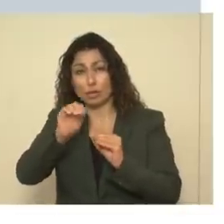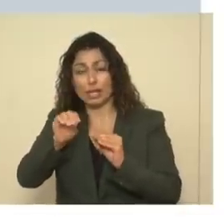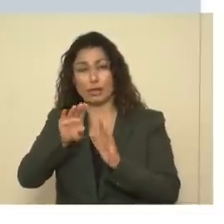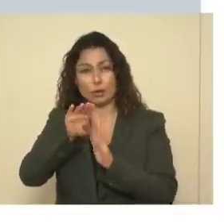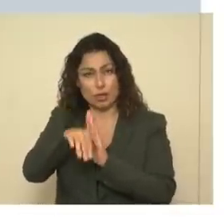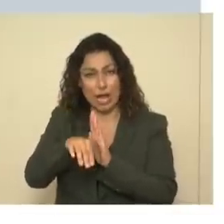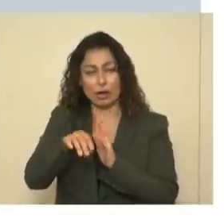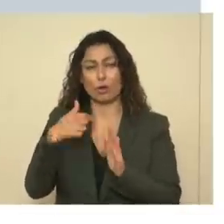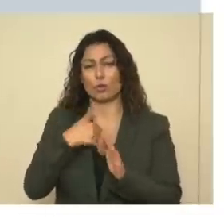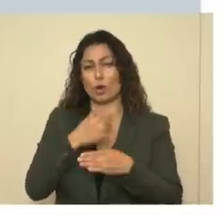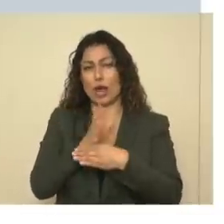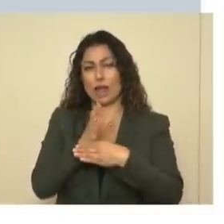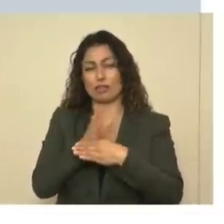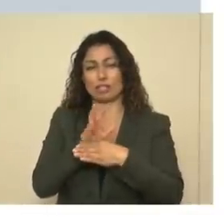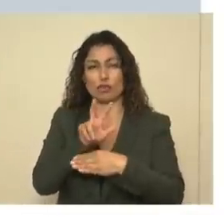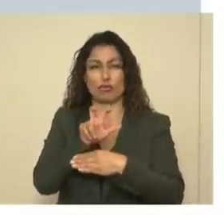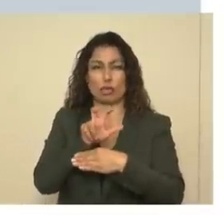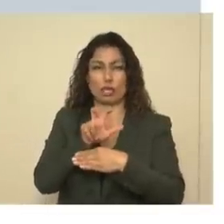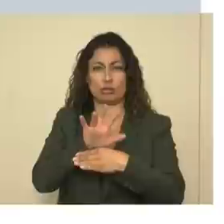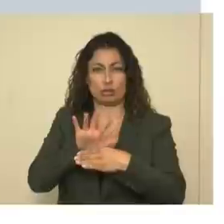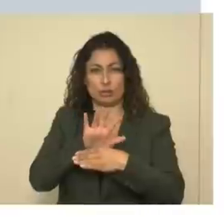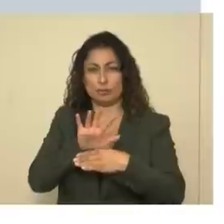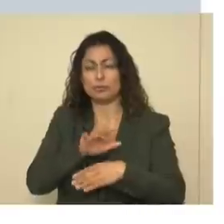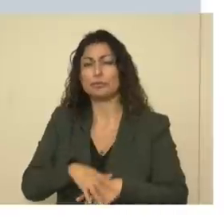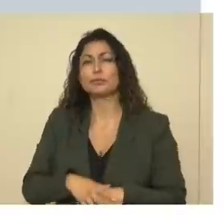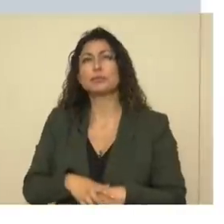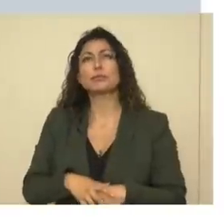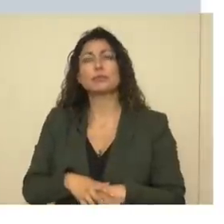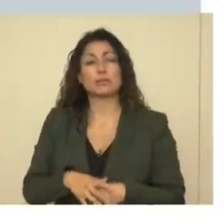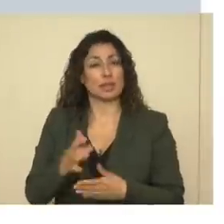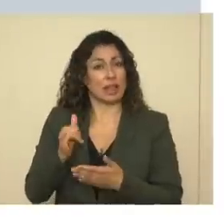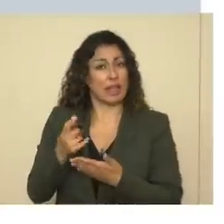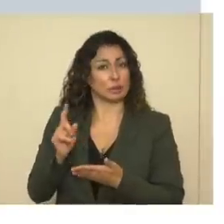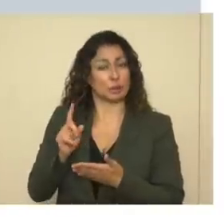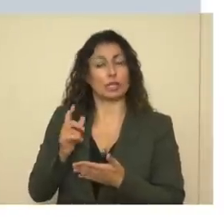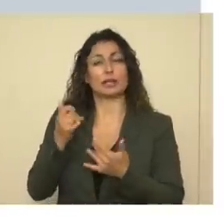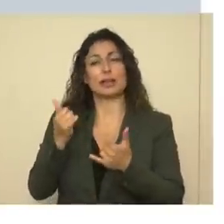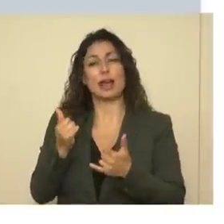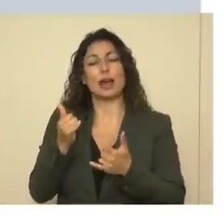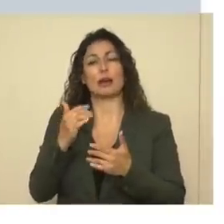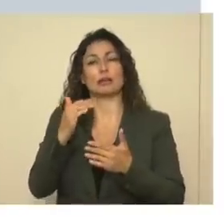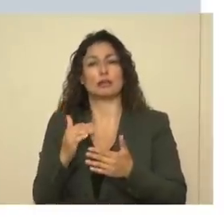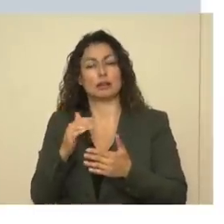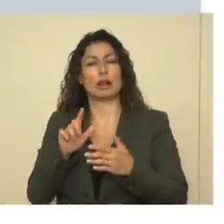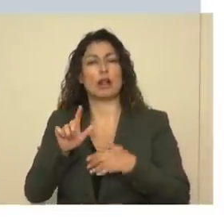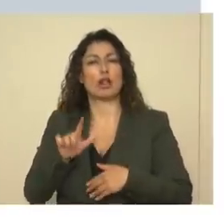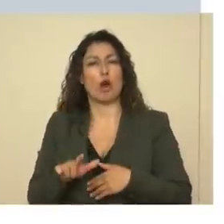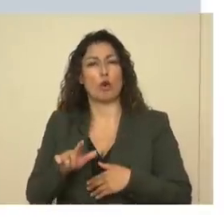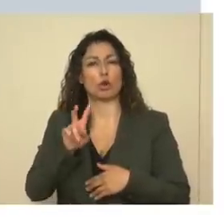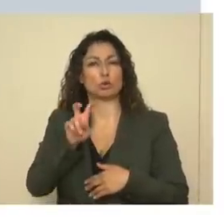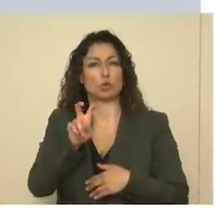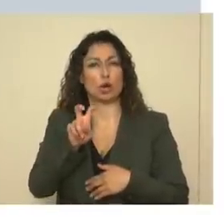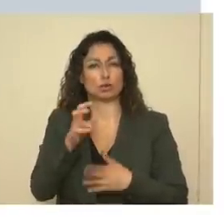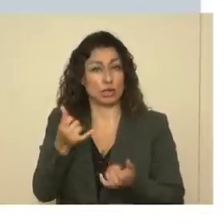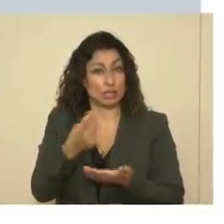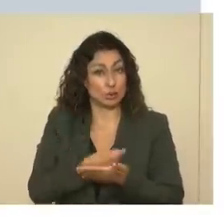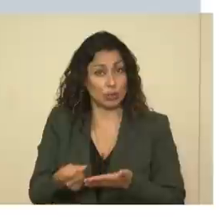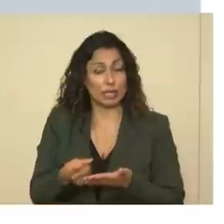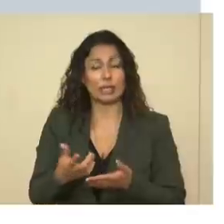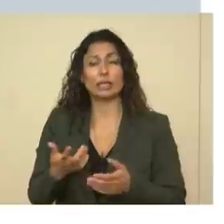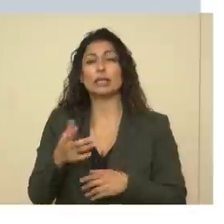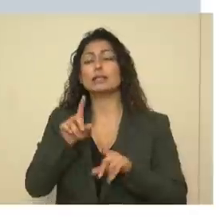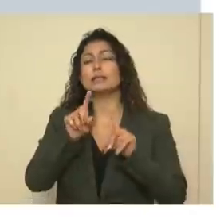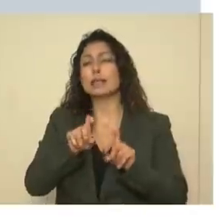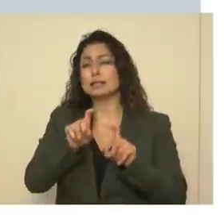We were in the average of 300s just last week. We're now in the average of low 200s. This week, testing